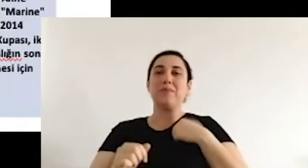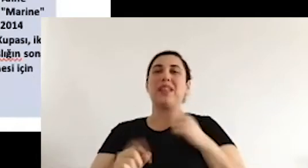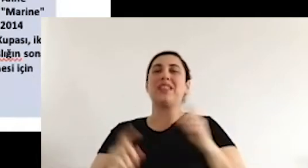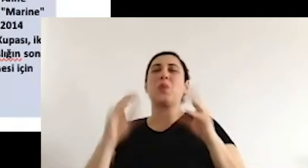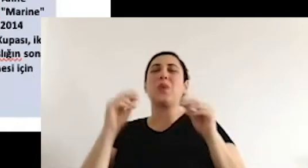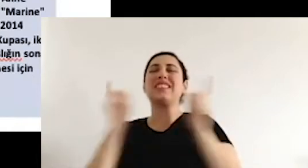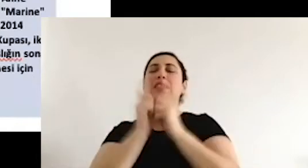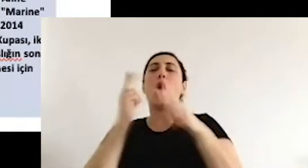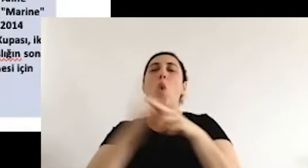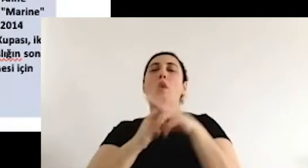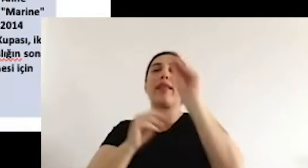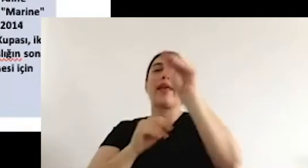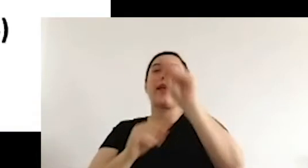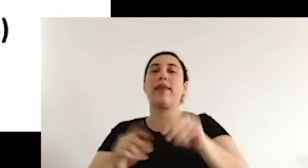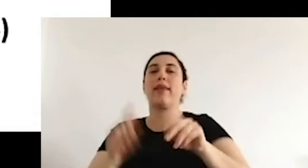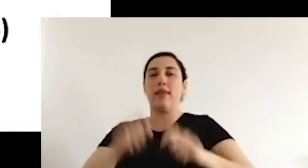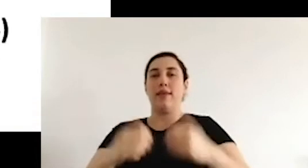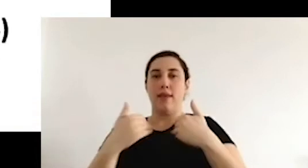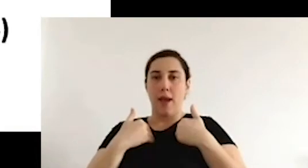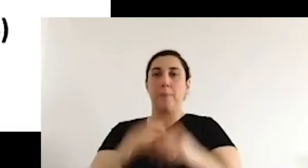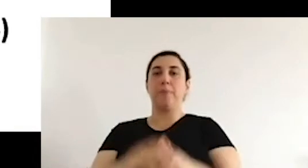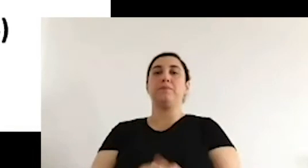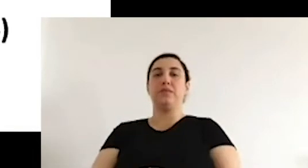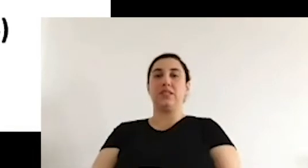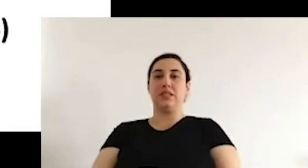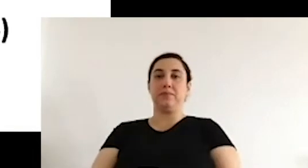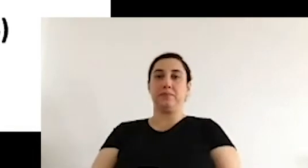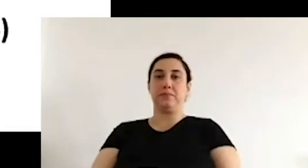want to only share with you those examples.